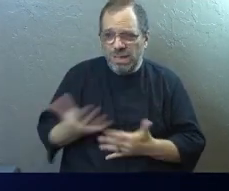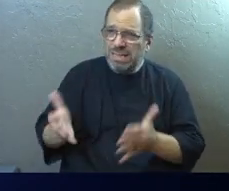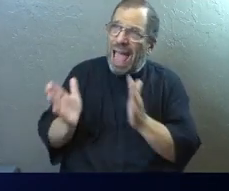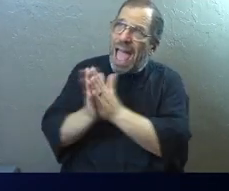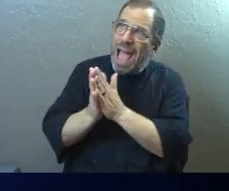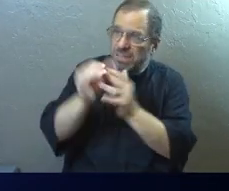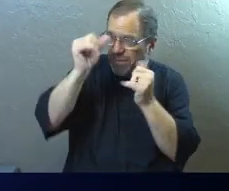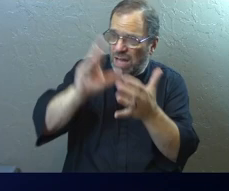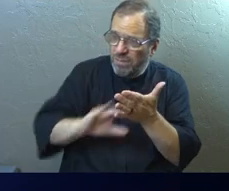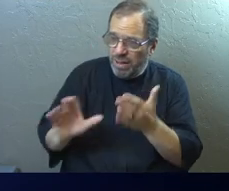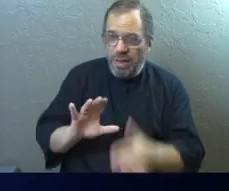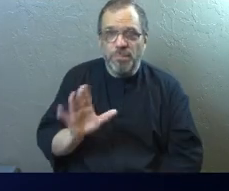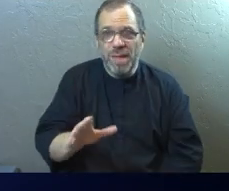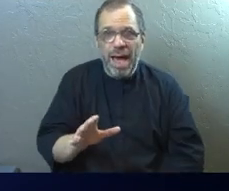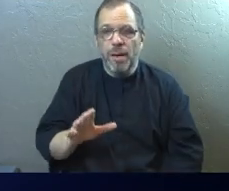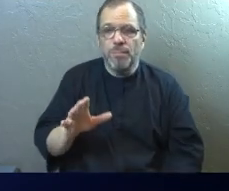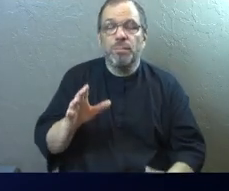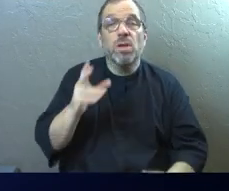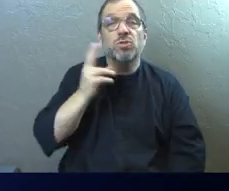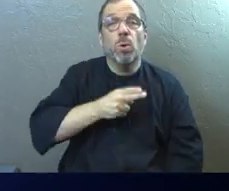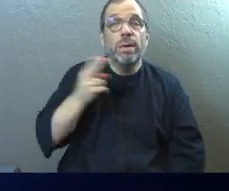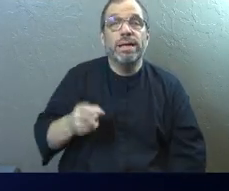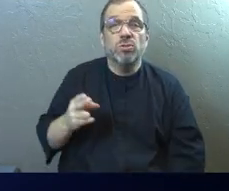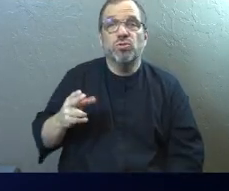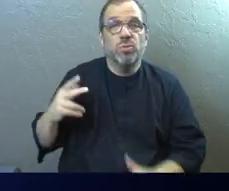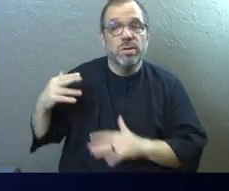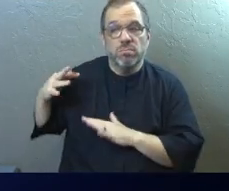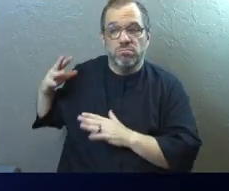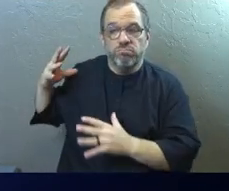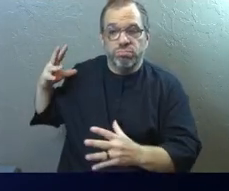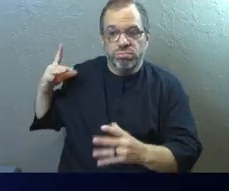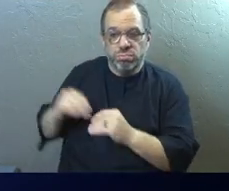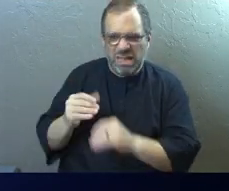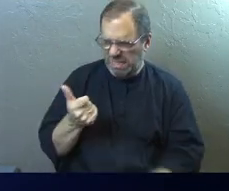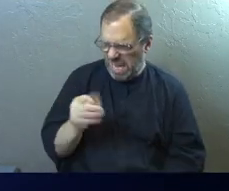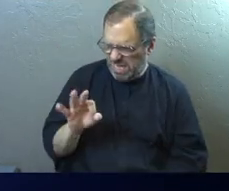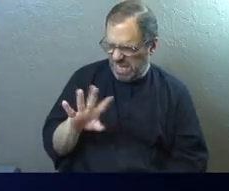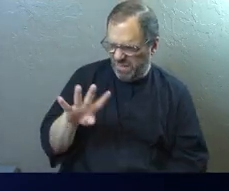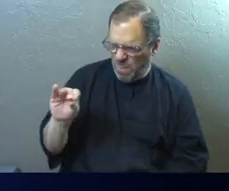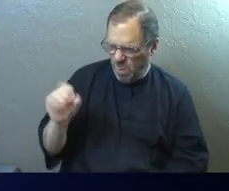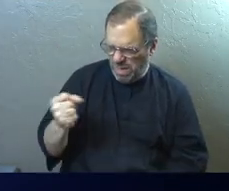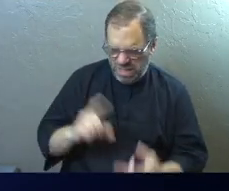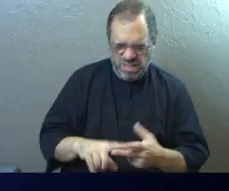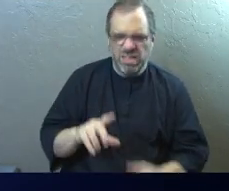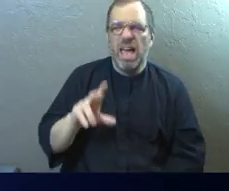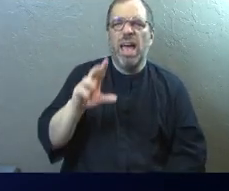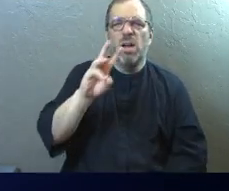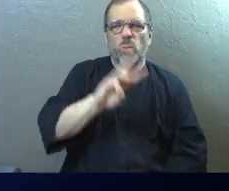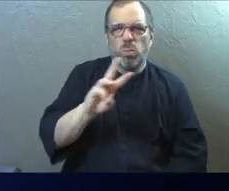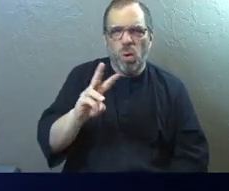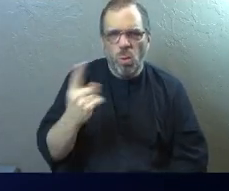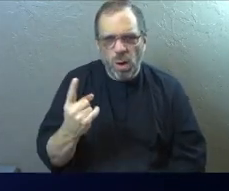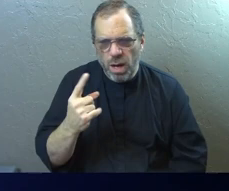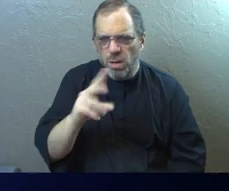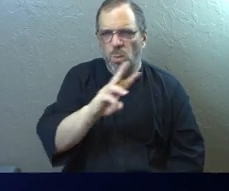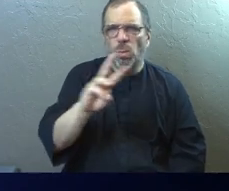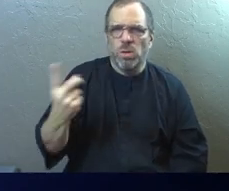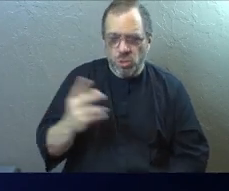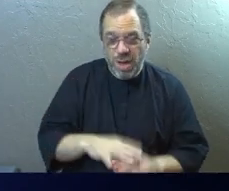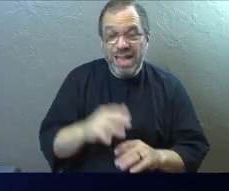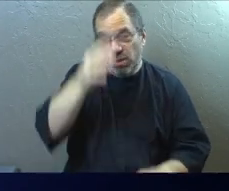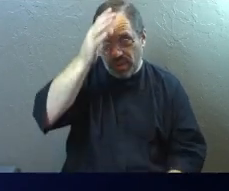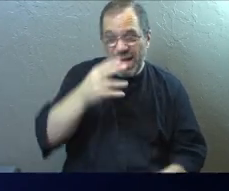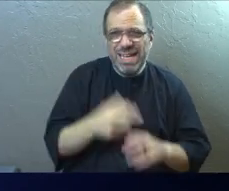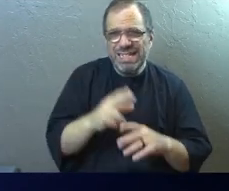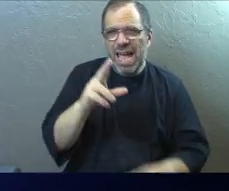You get all the way down through history to the 1940s and World War II and the Nazis. And there's this guy named Dietrich